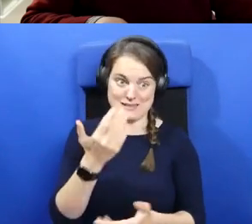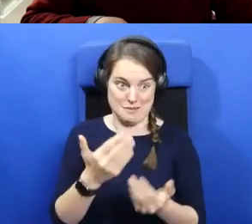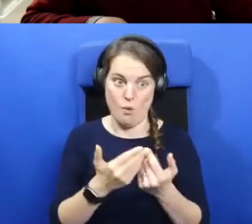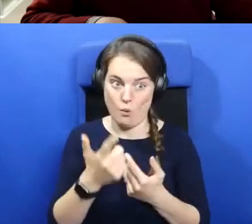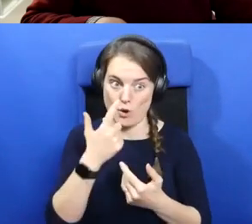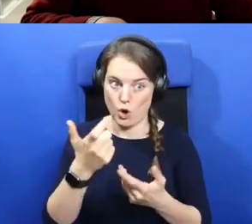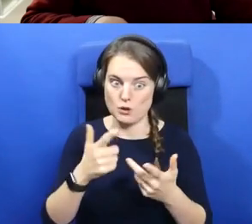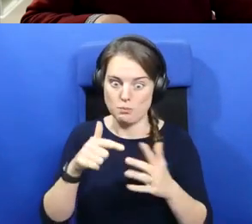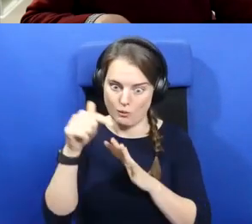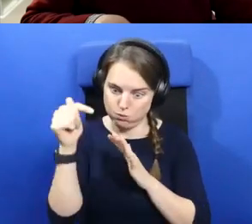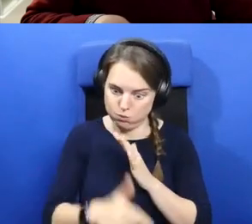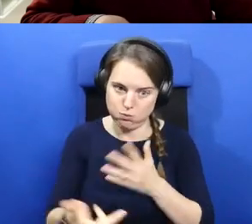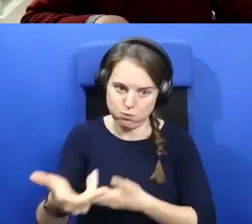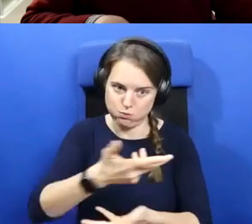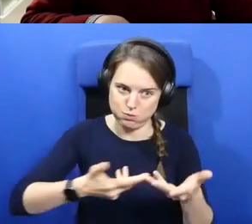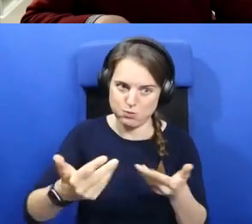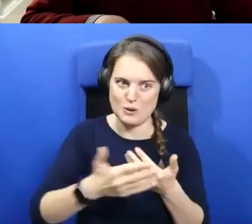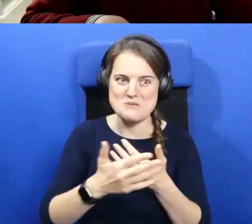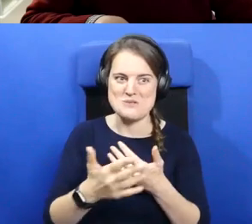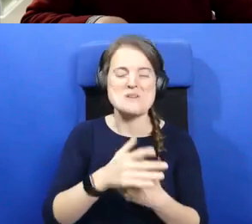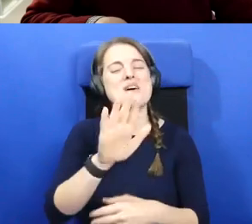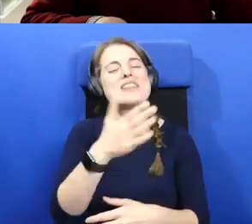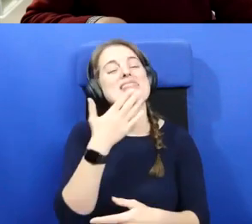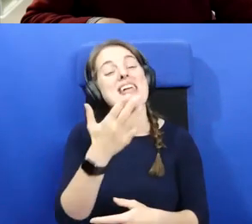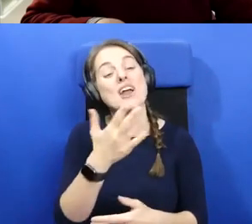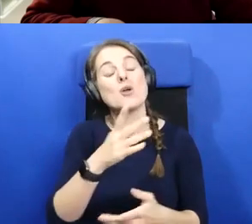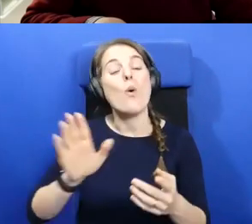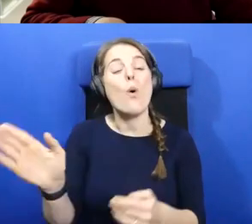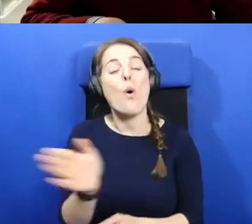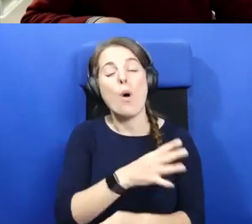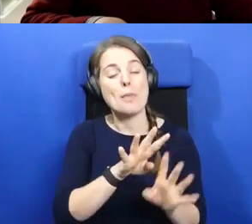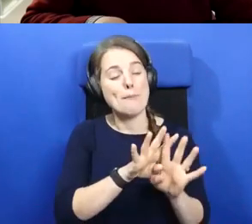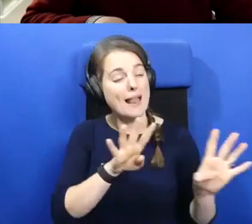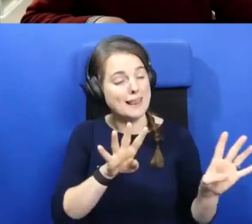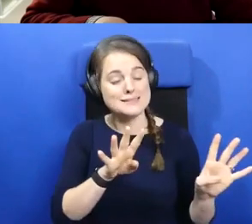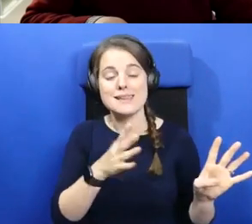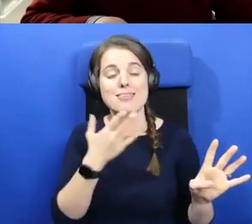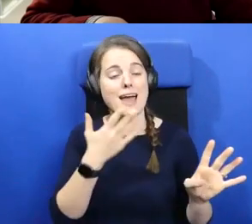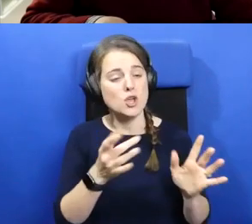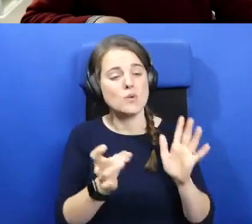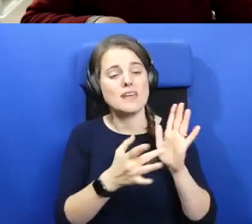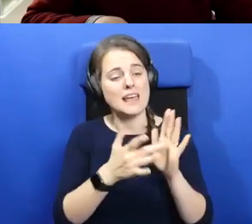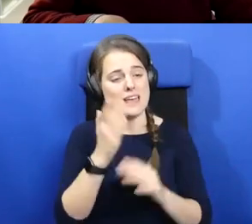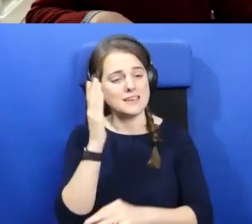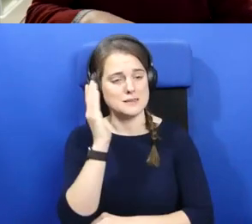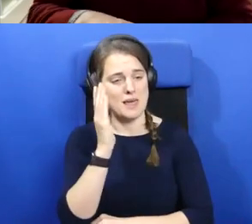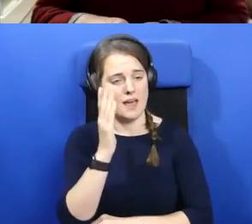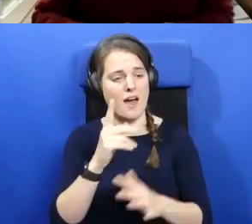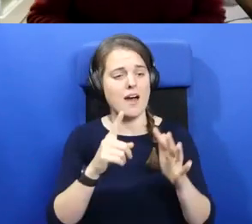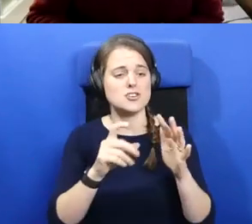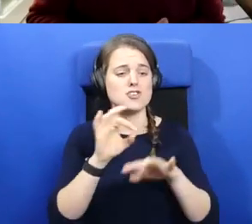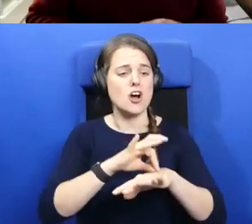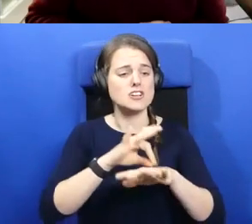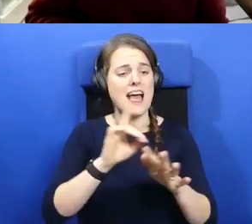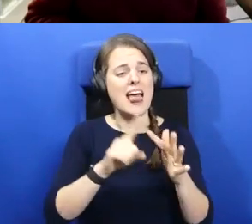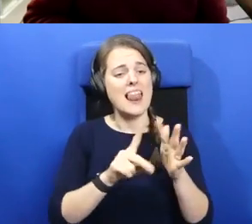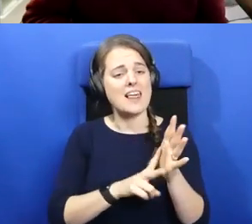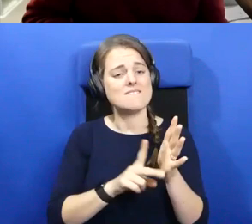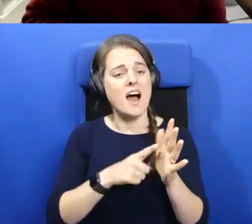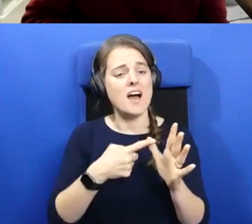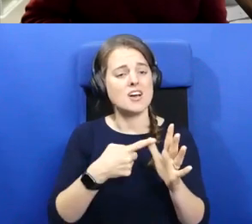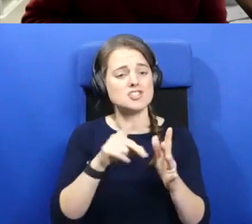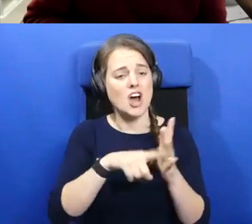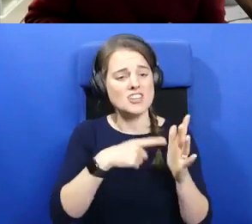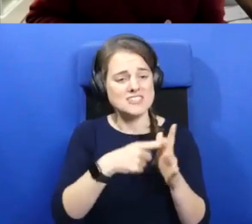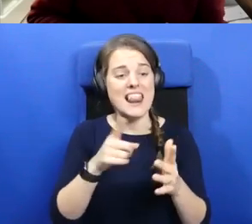uh, delving into tonight. And I want to thank all our panelists, our, our keynote speaker, Dr. Elva Johnson, uh, Linda Irvine,